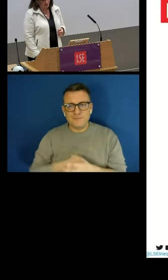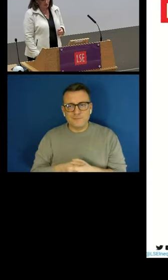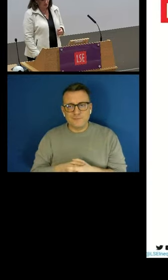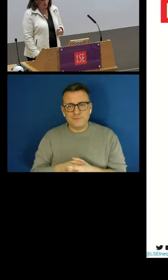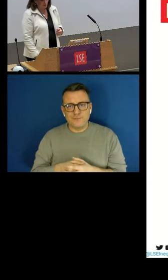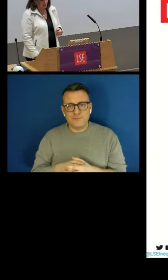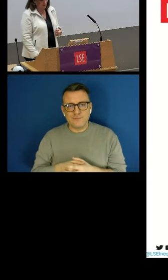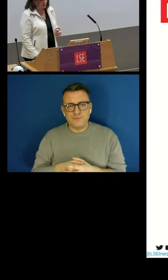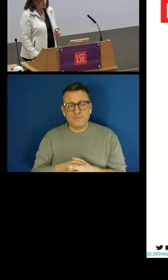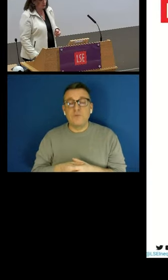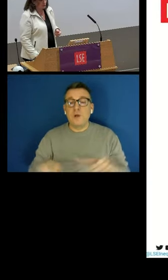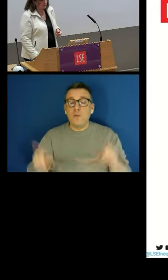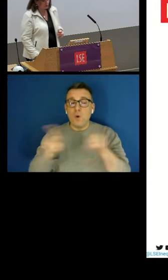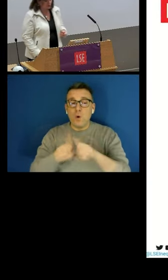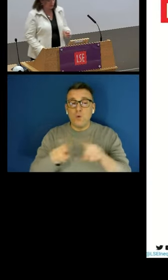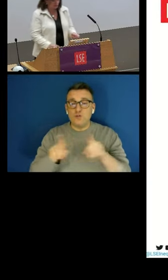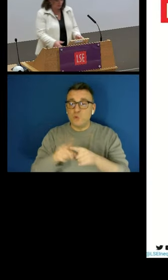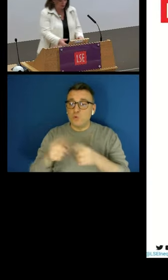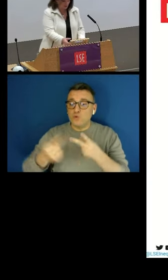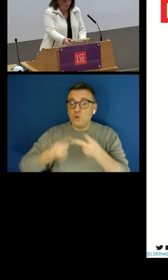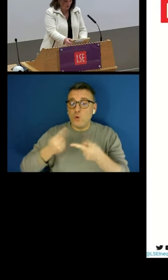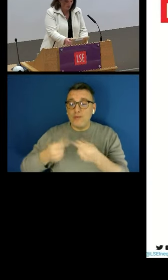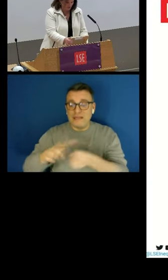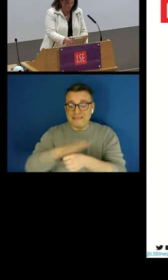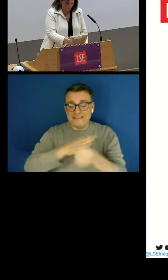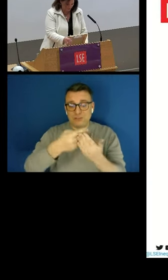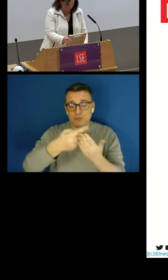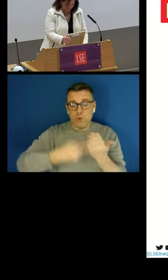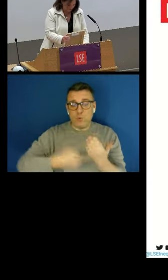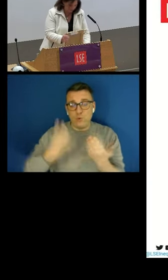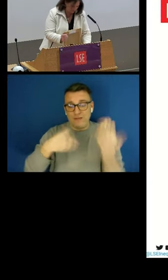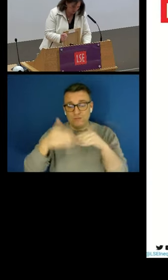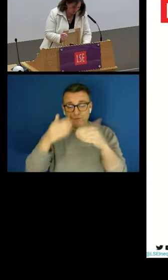conditions that we have to focus on equally.